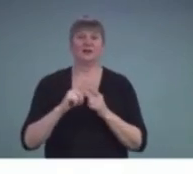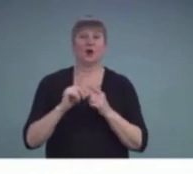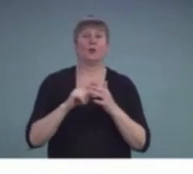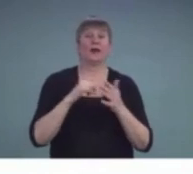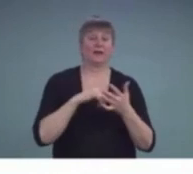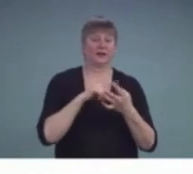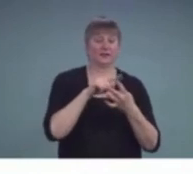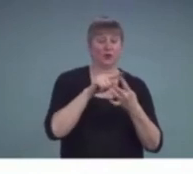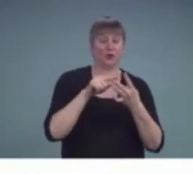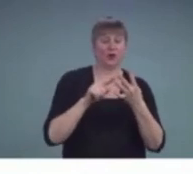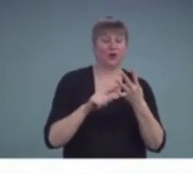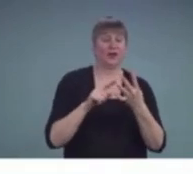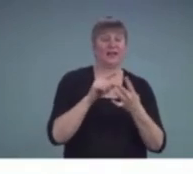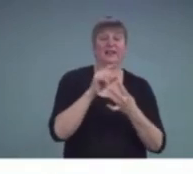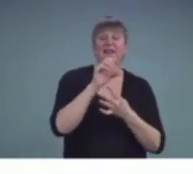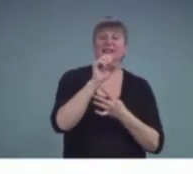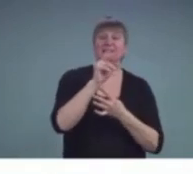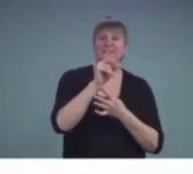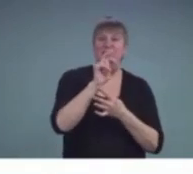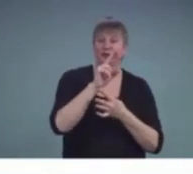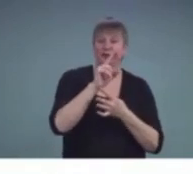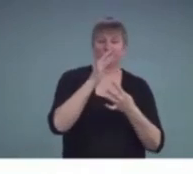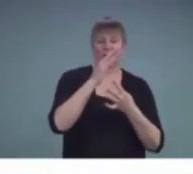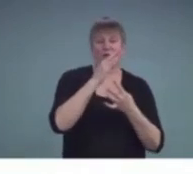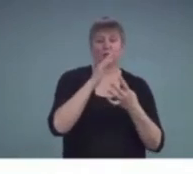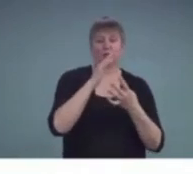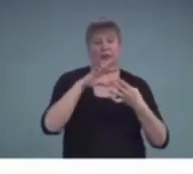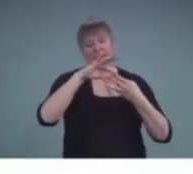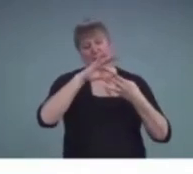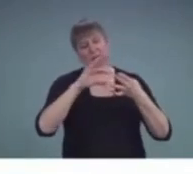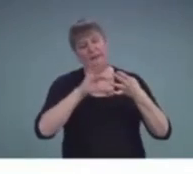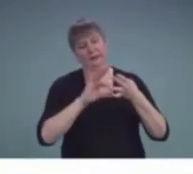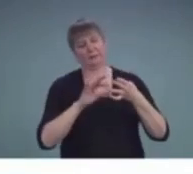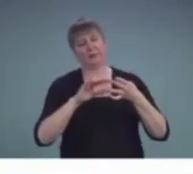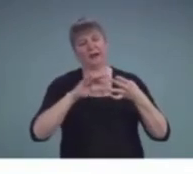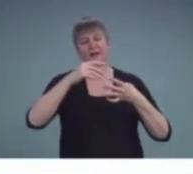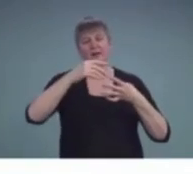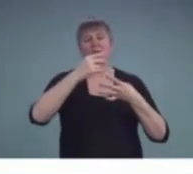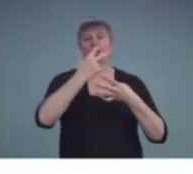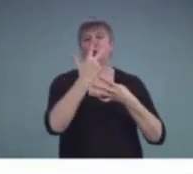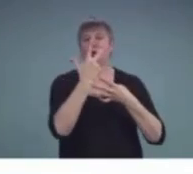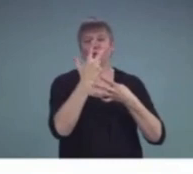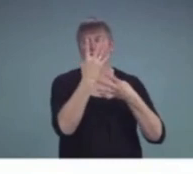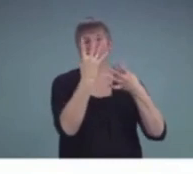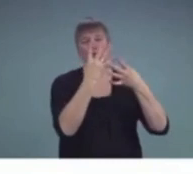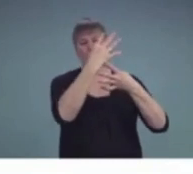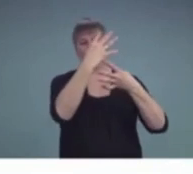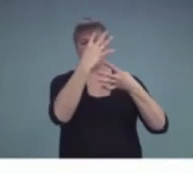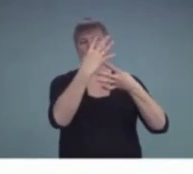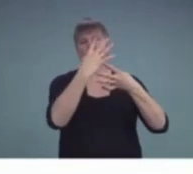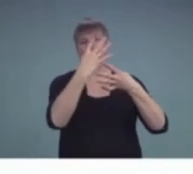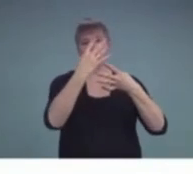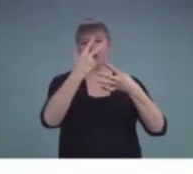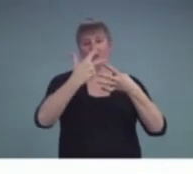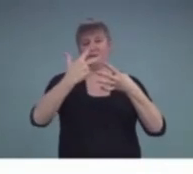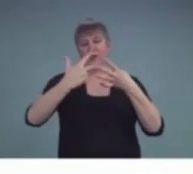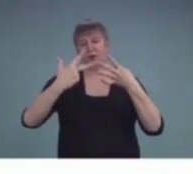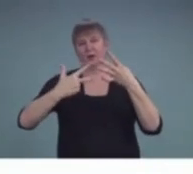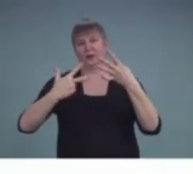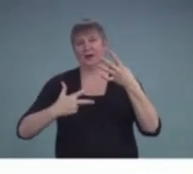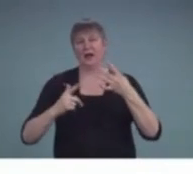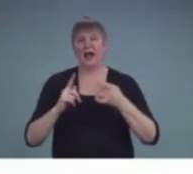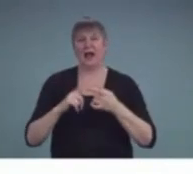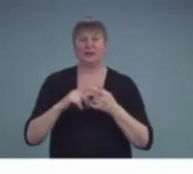have interim reports for quarters. So, that's why you see that. And he was partially proficient on all of his state tests.